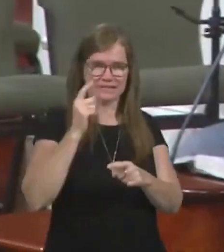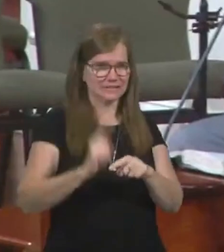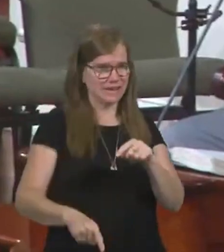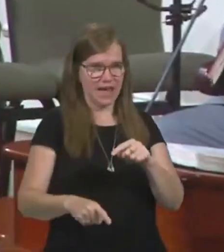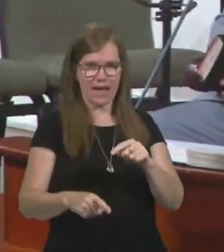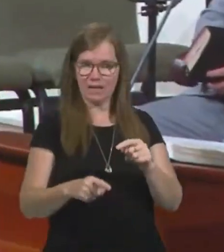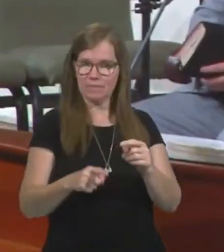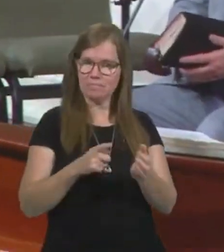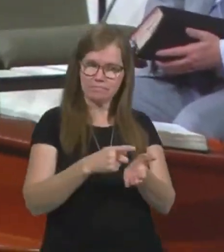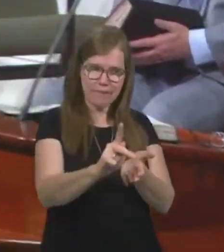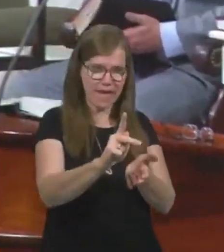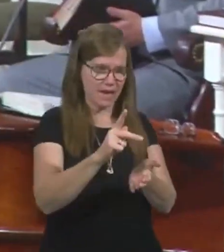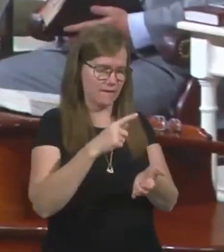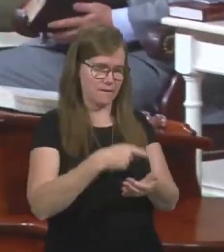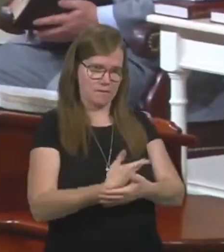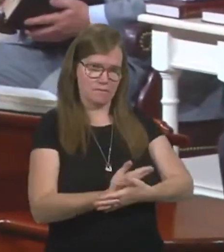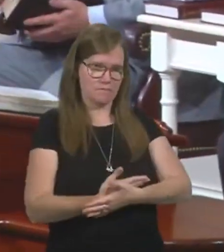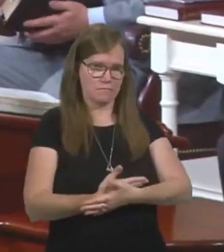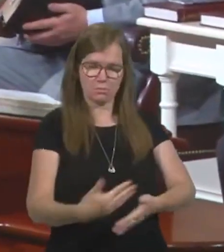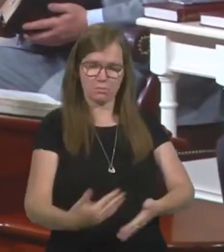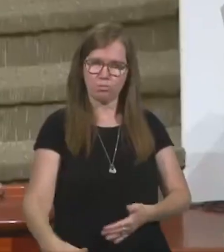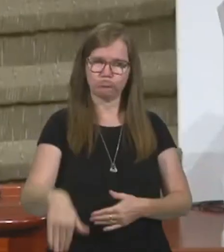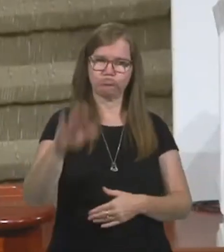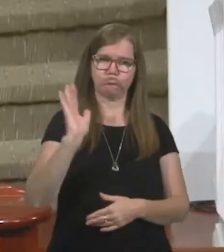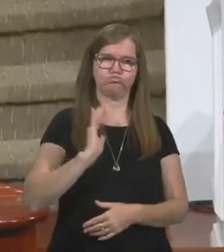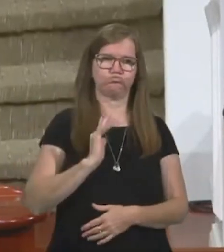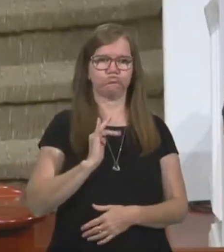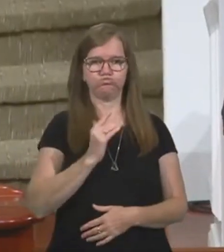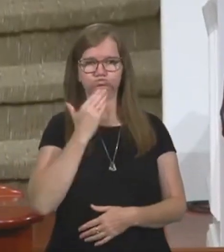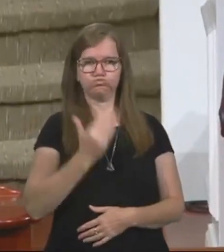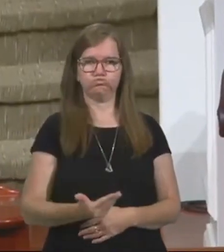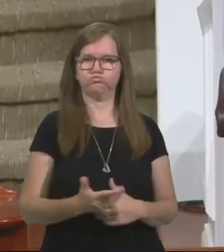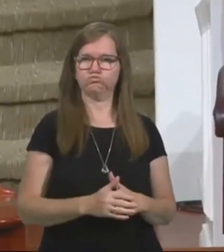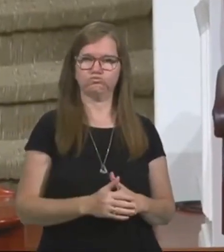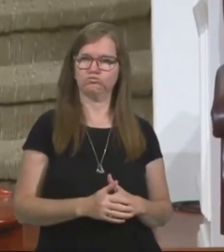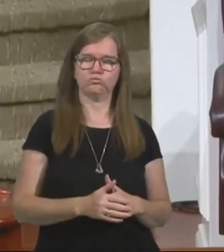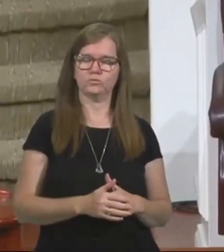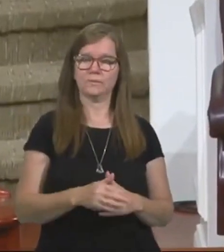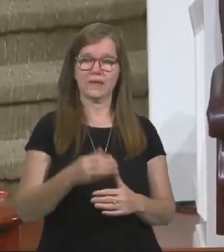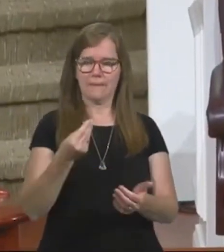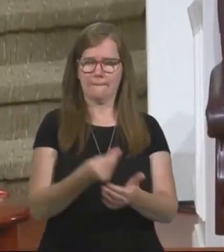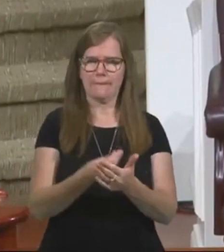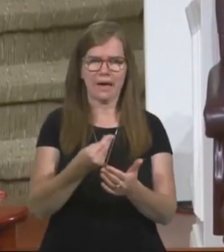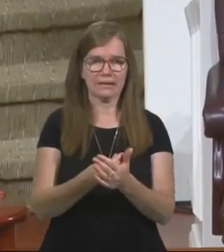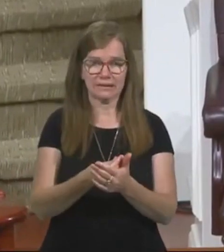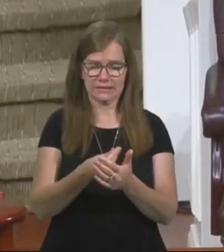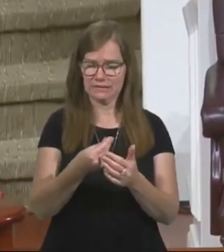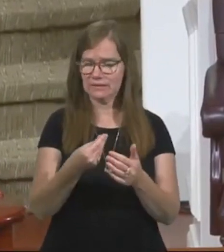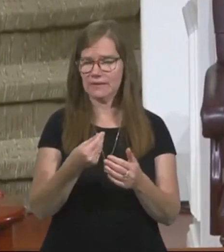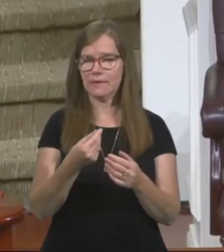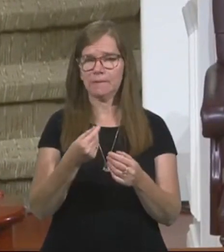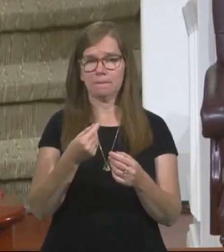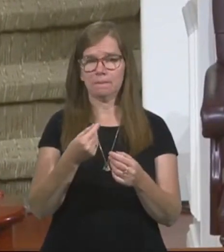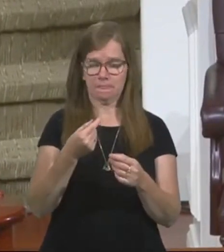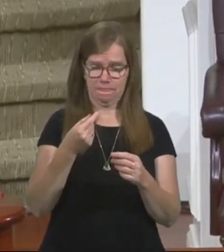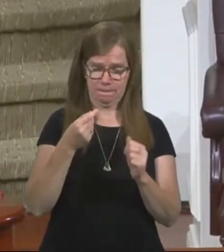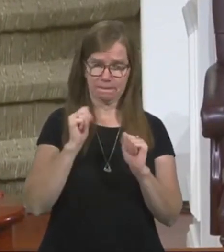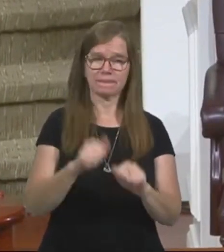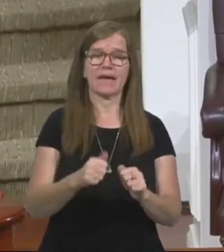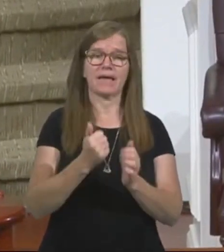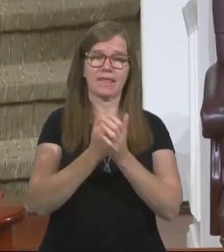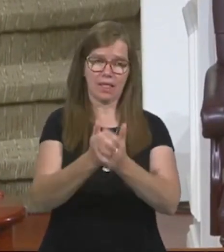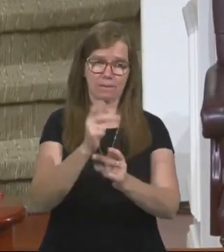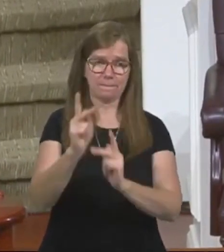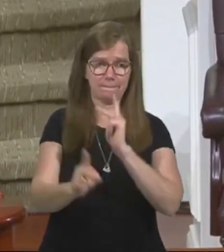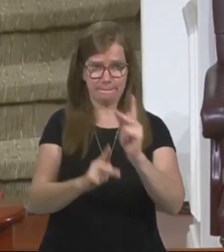people for the gospel of Jesus Christ and, and managing things that, that can, that can further the gospel and get people to